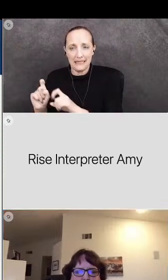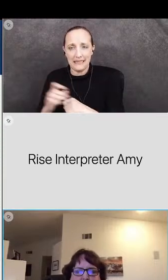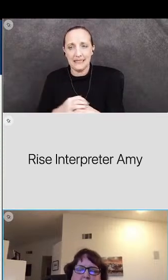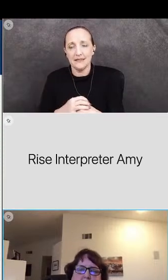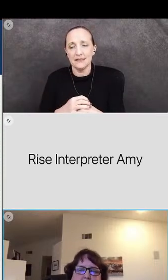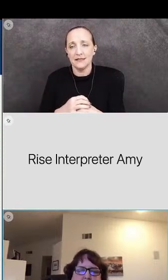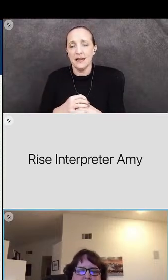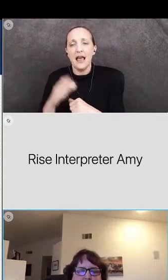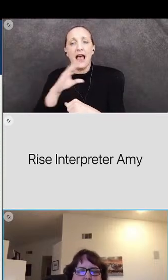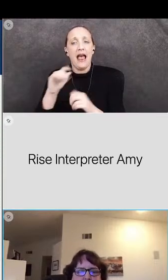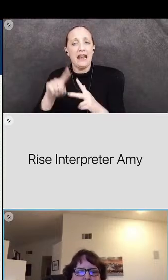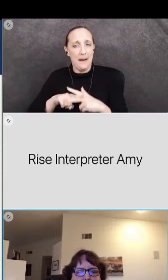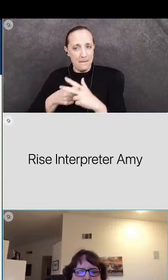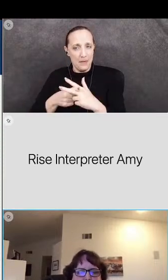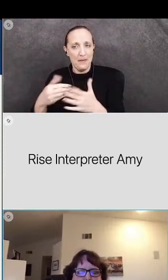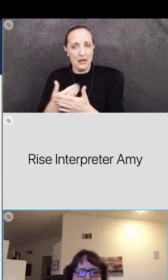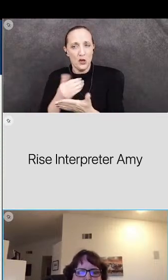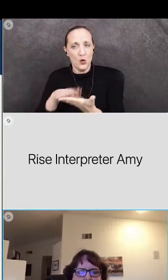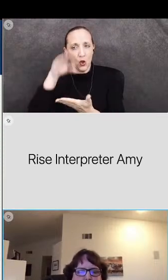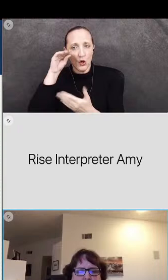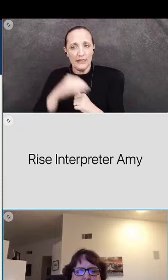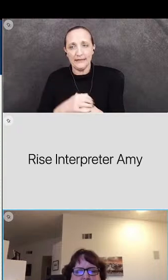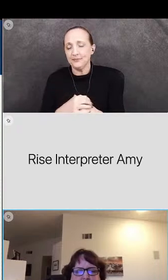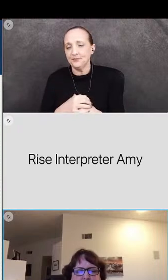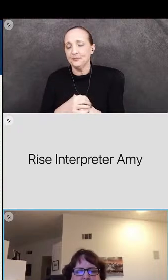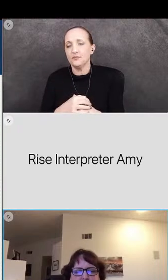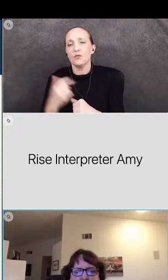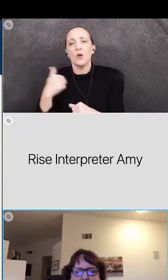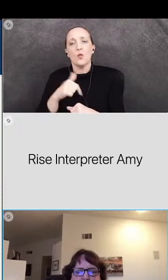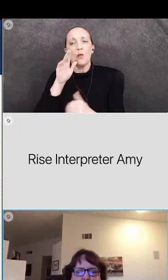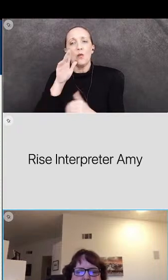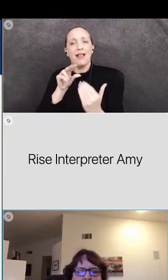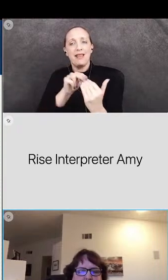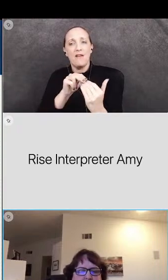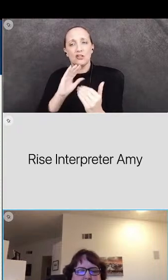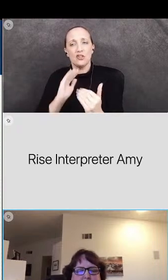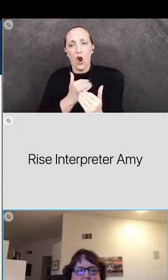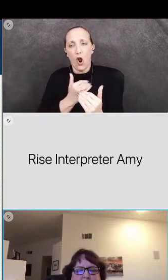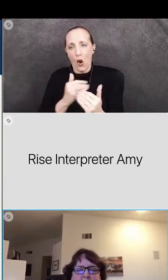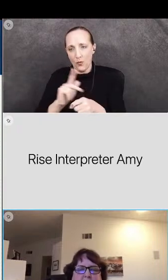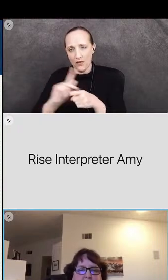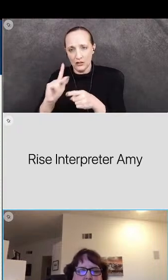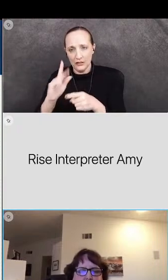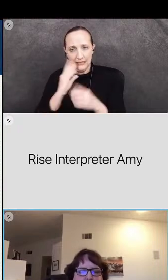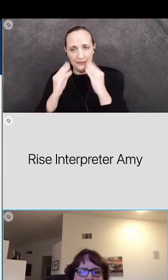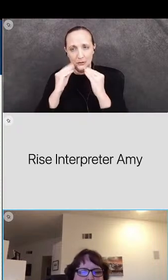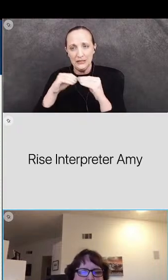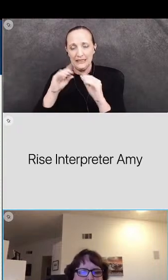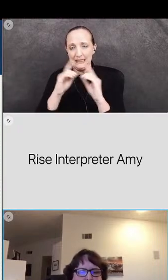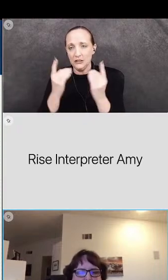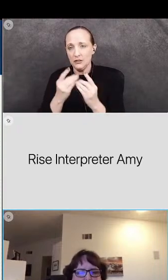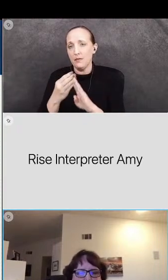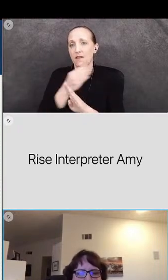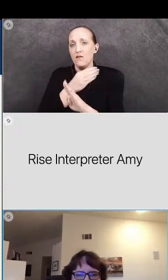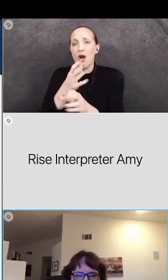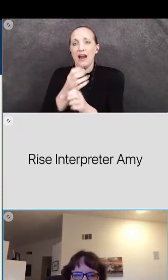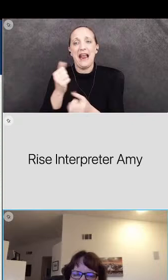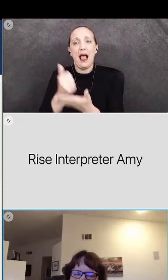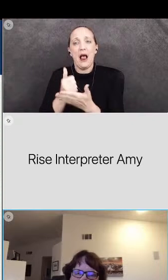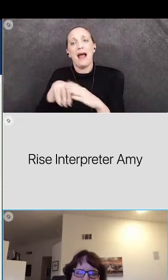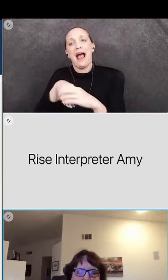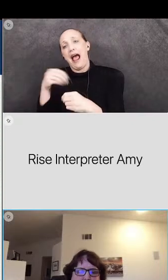and implement their new learning we will leverage the professional experience in the district before enlisting help outside the district